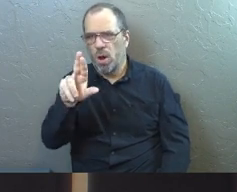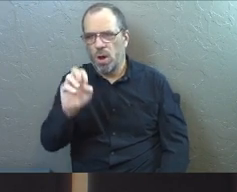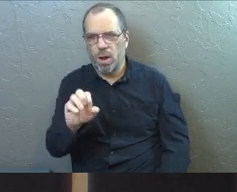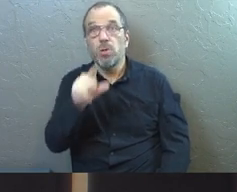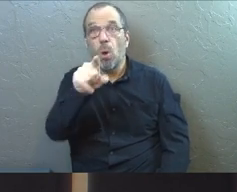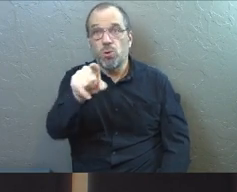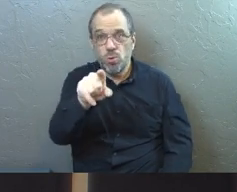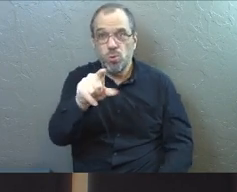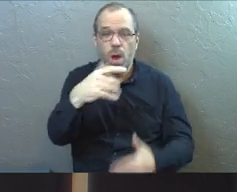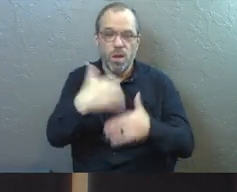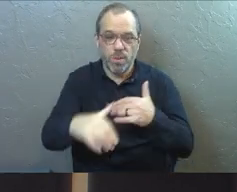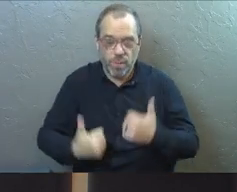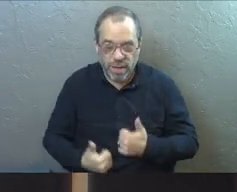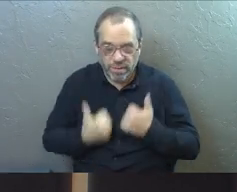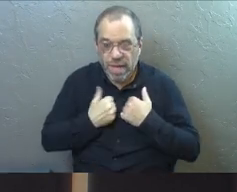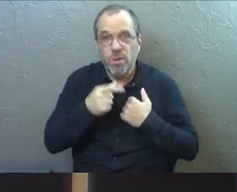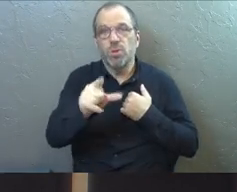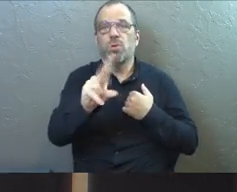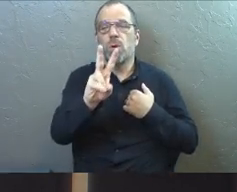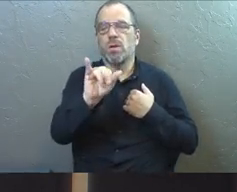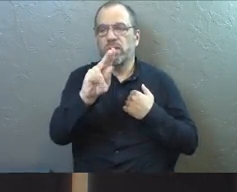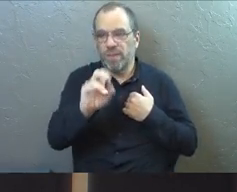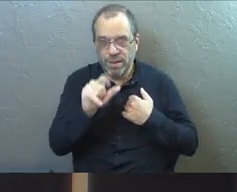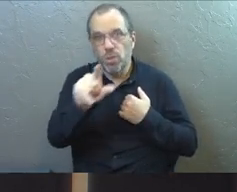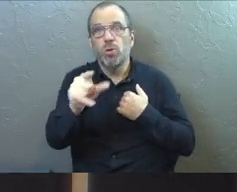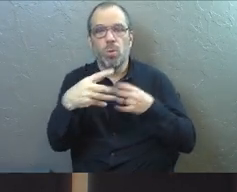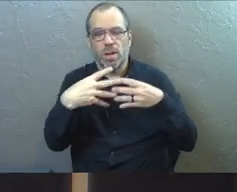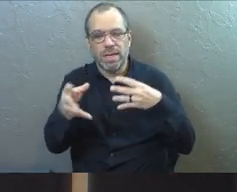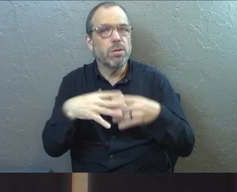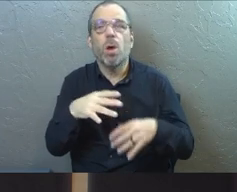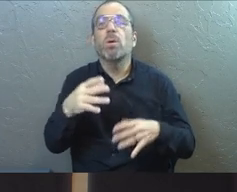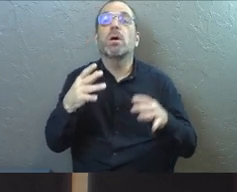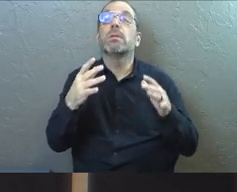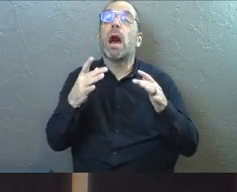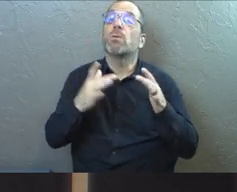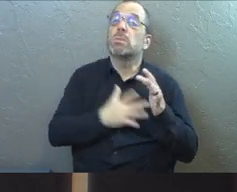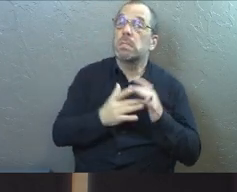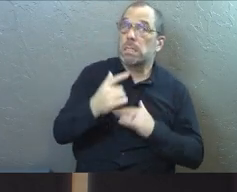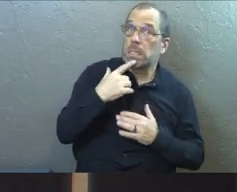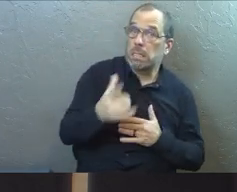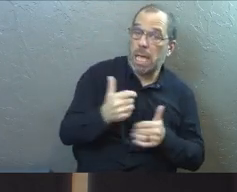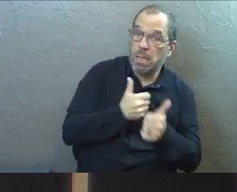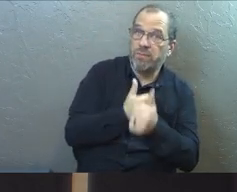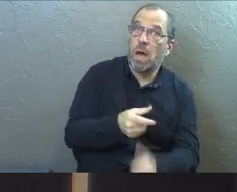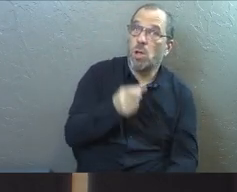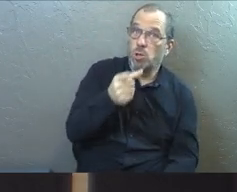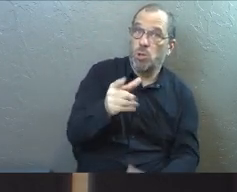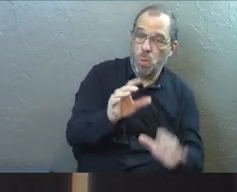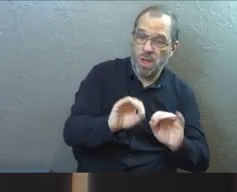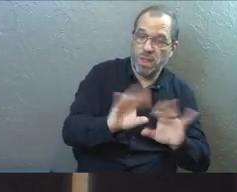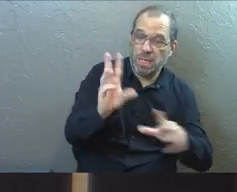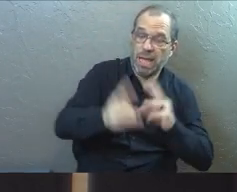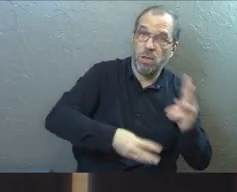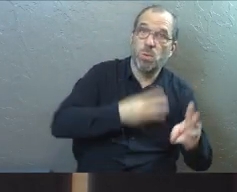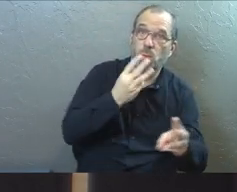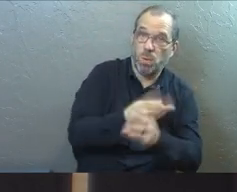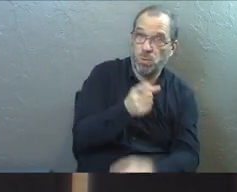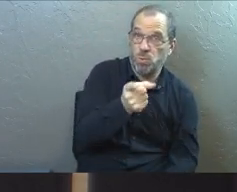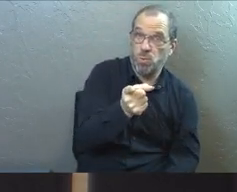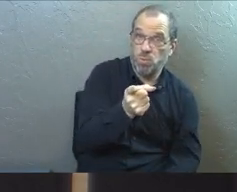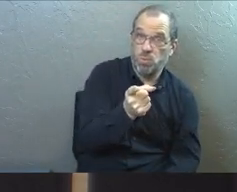says, you're the bread of life, or you are the vine, or you are the gate. Jesus does say to his followers, you are the light of the world.